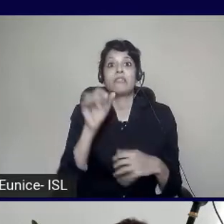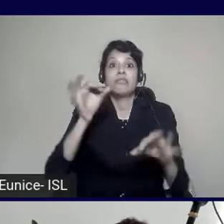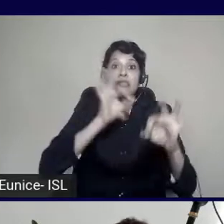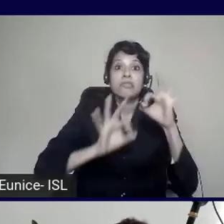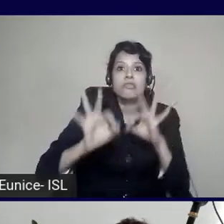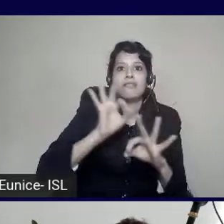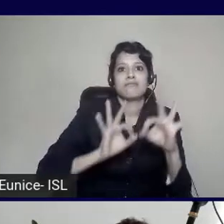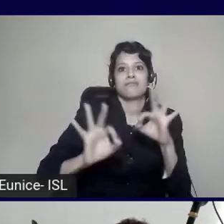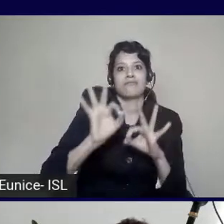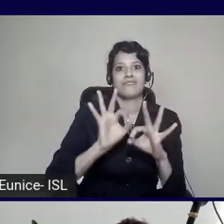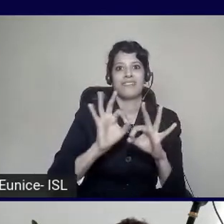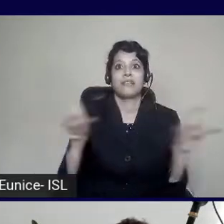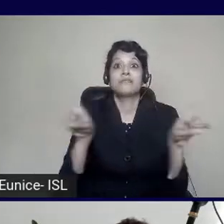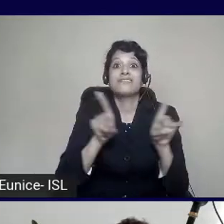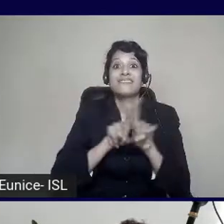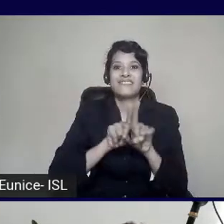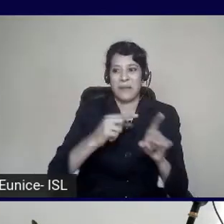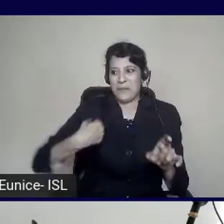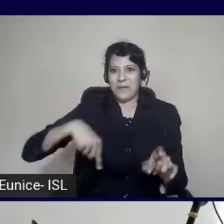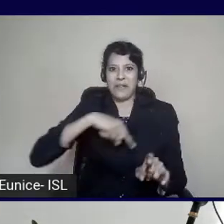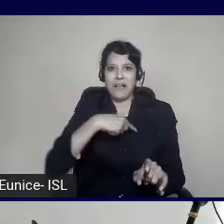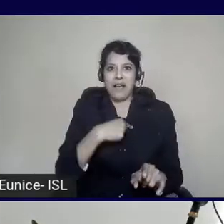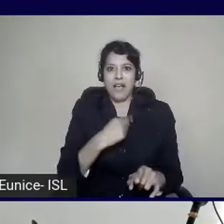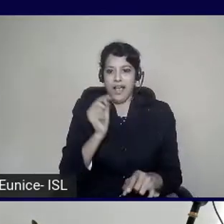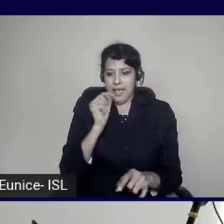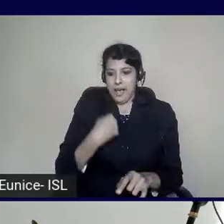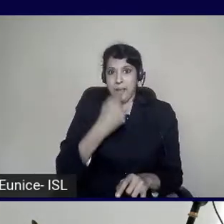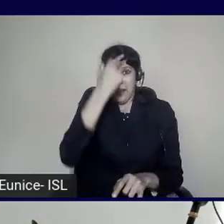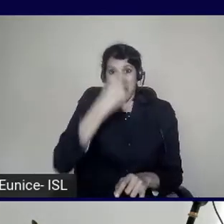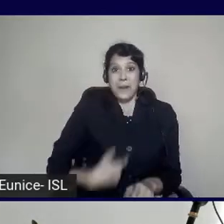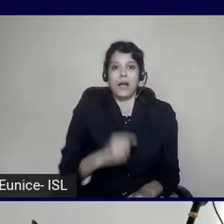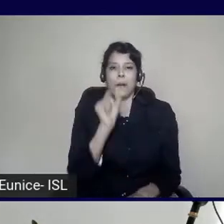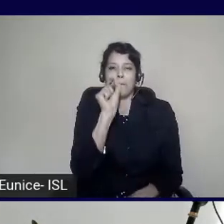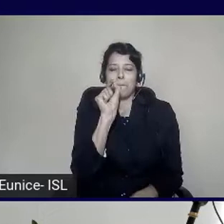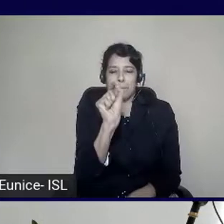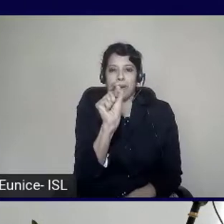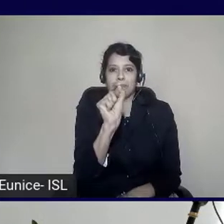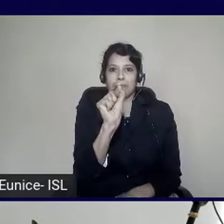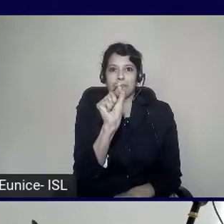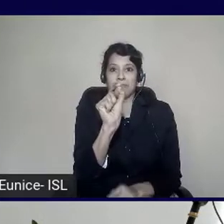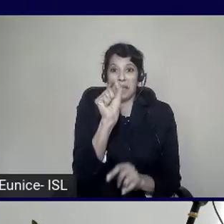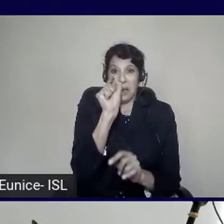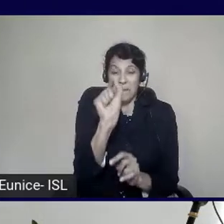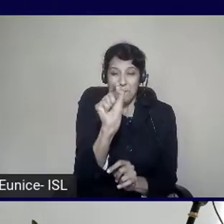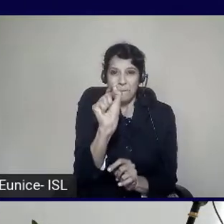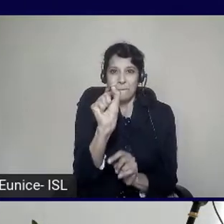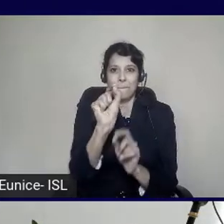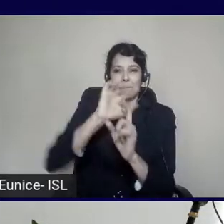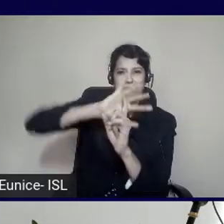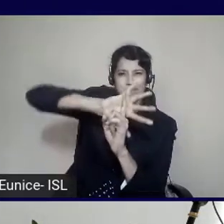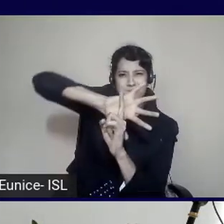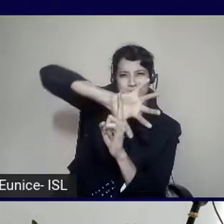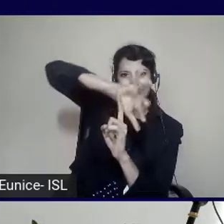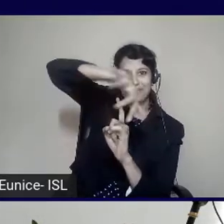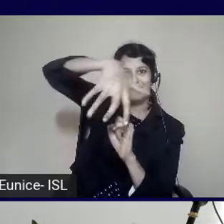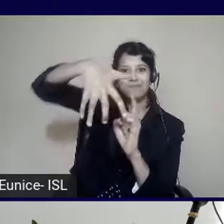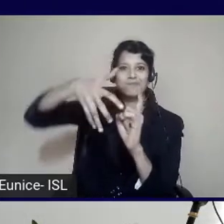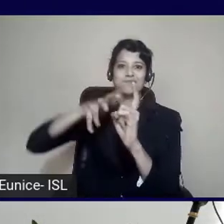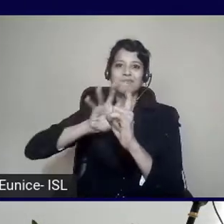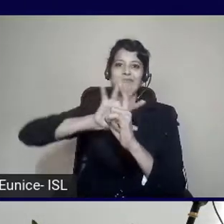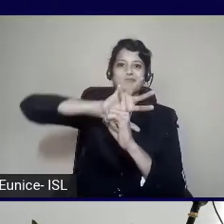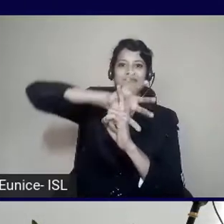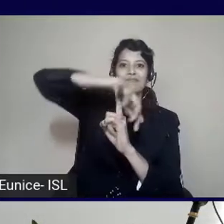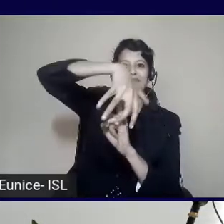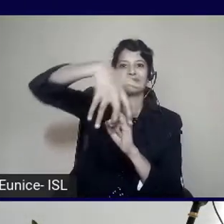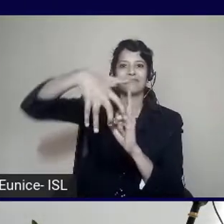center of your universe right now, and the universe is expanding around you and going outwards. So as a result, we